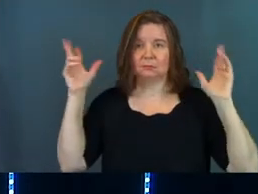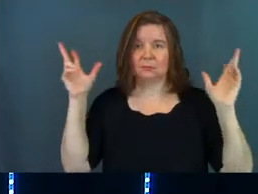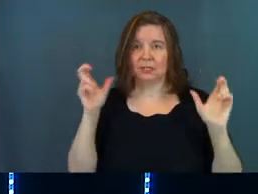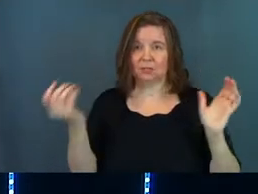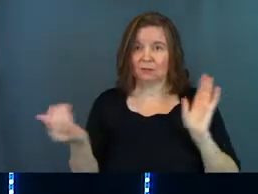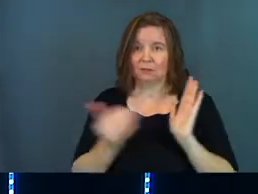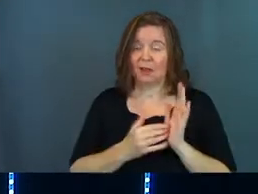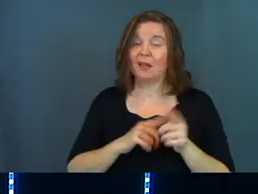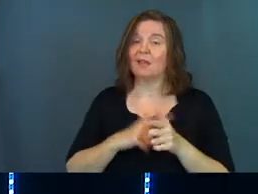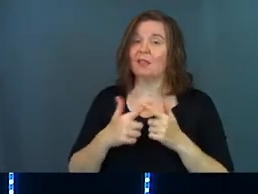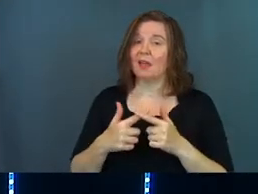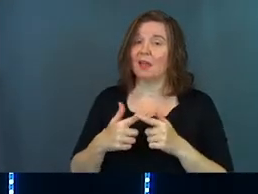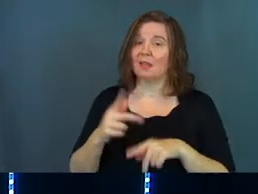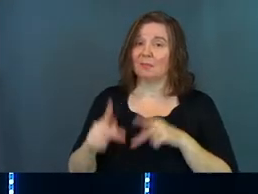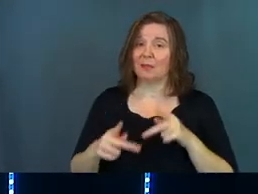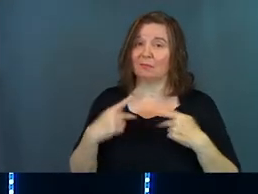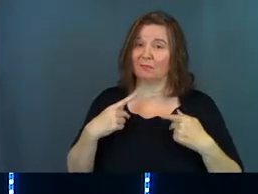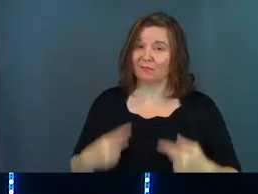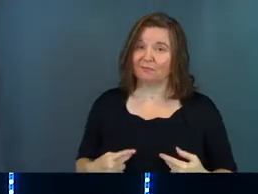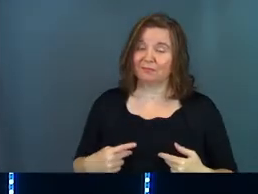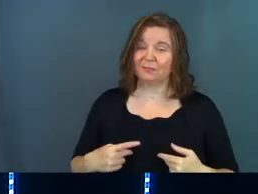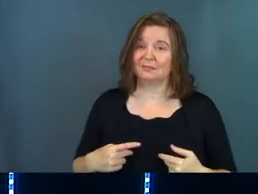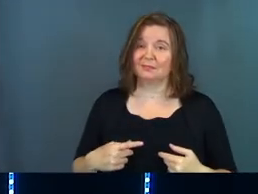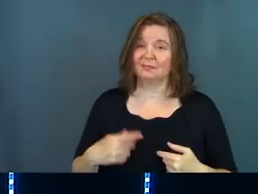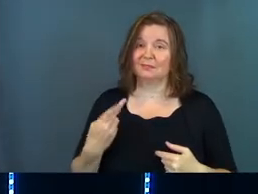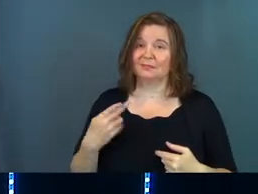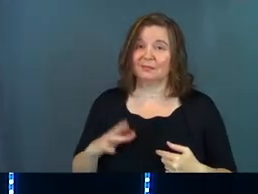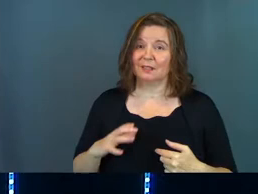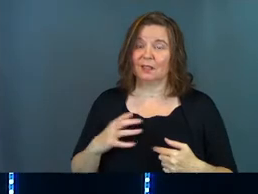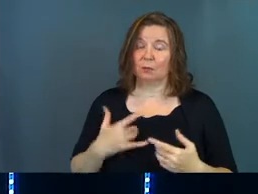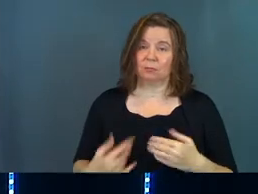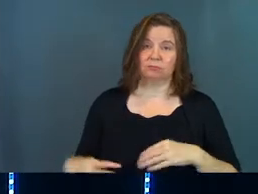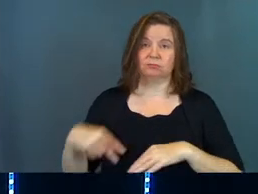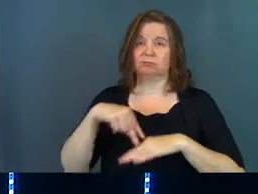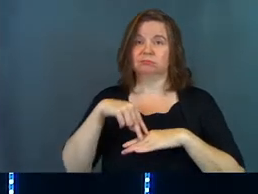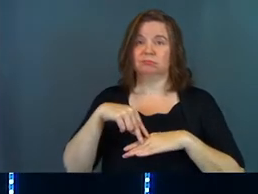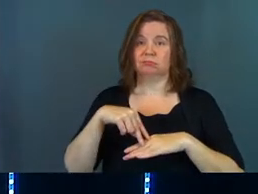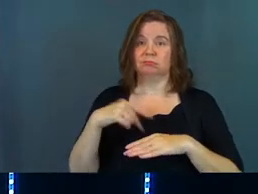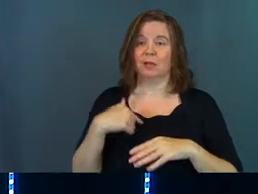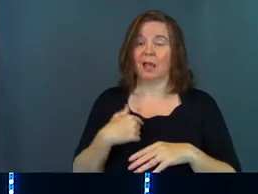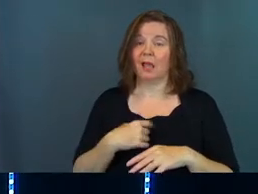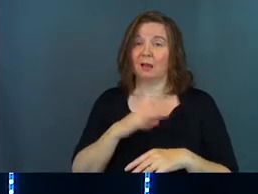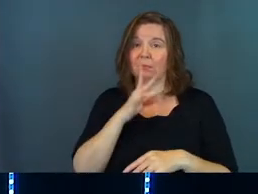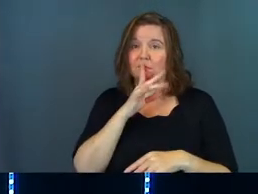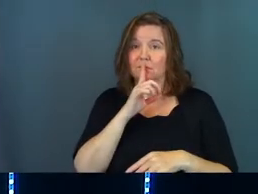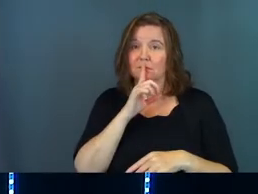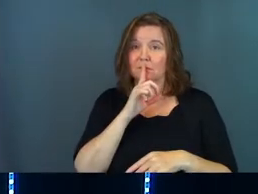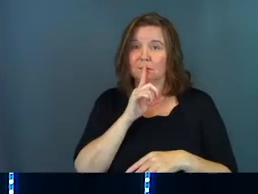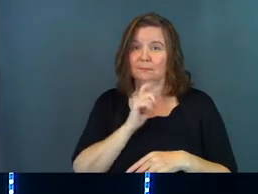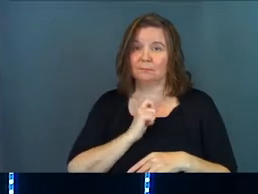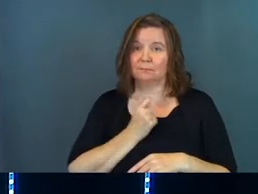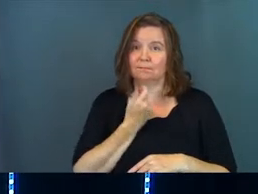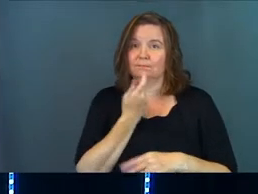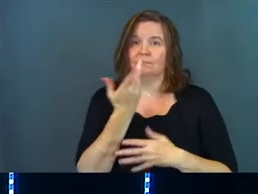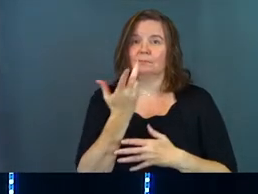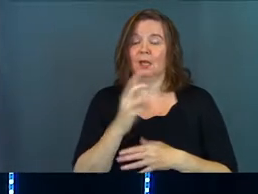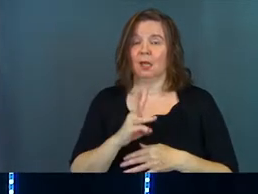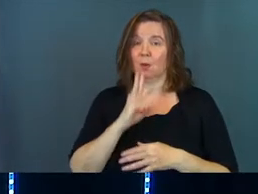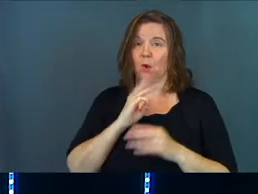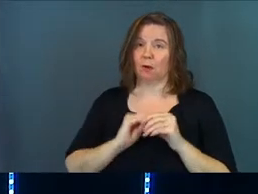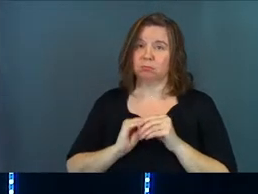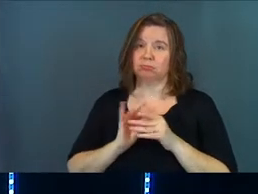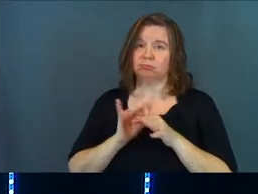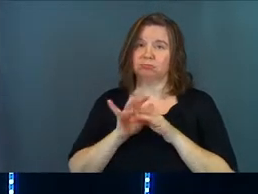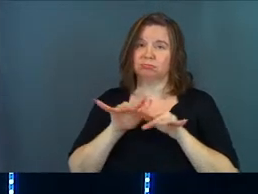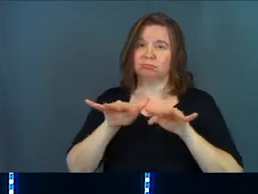unstopped. Then will the lame leap like a deer and the mute tongue shall shout for joy. Water will gush forth in the wilderness. Do